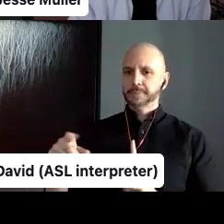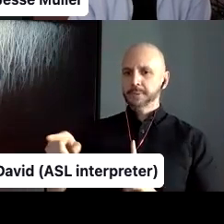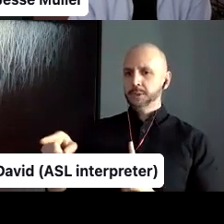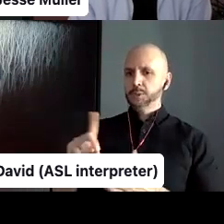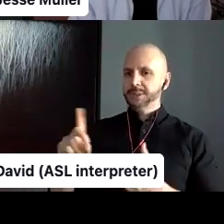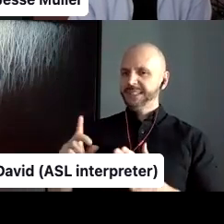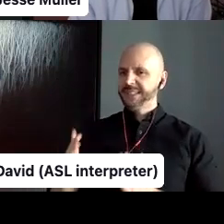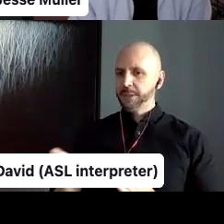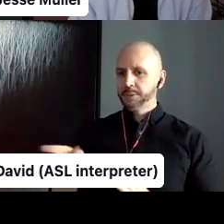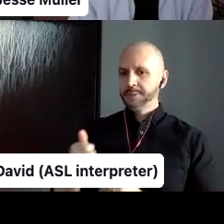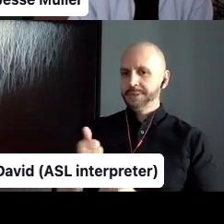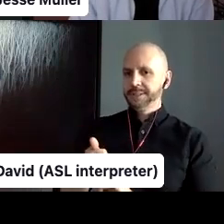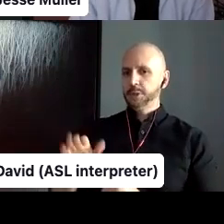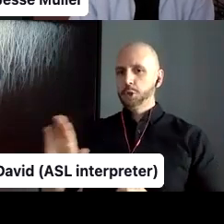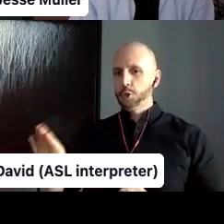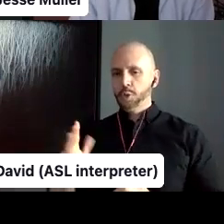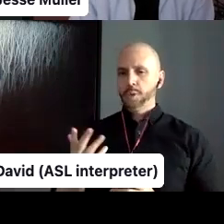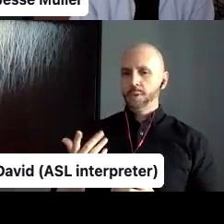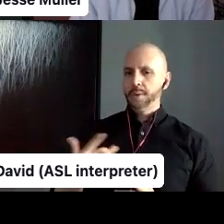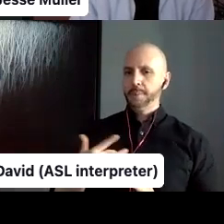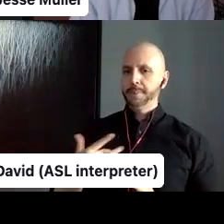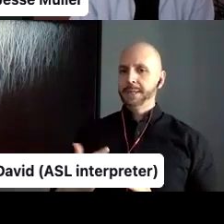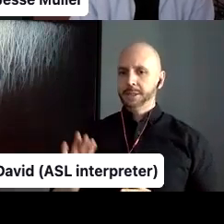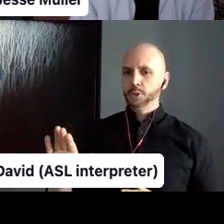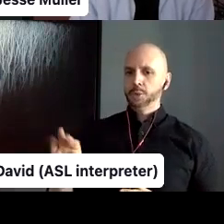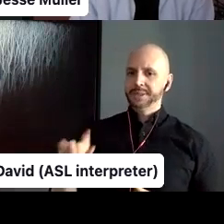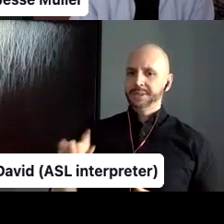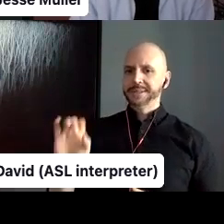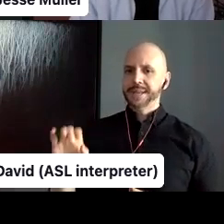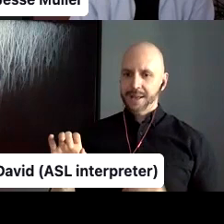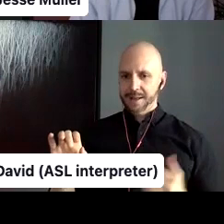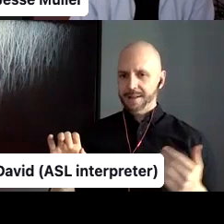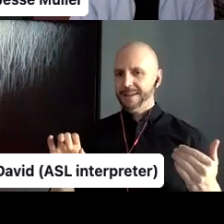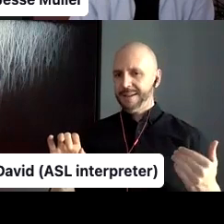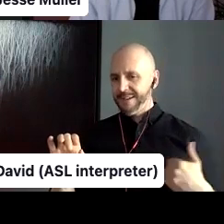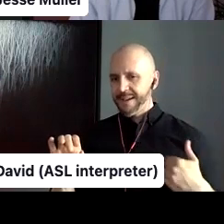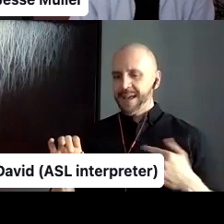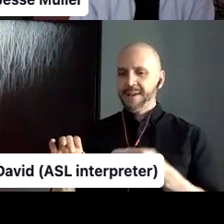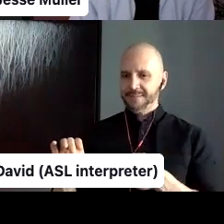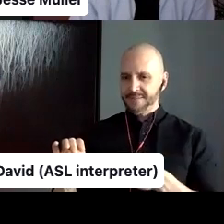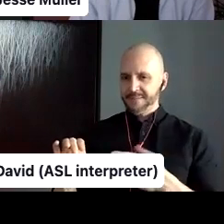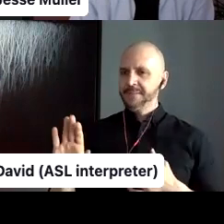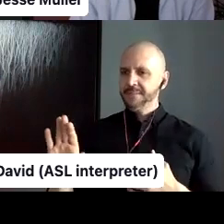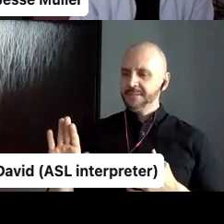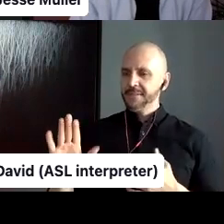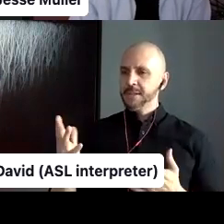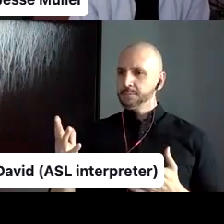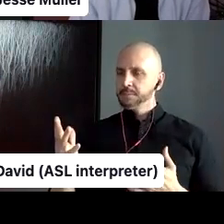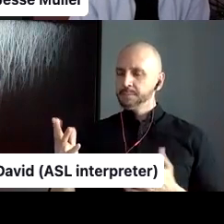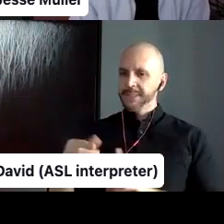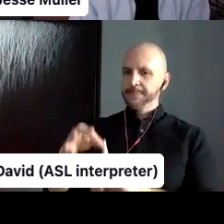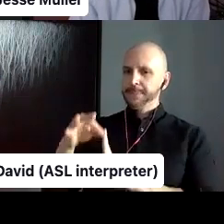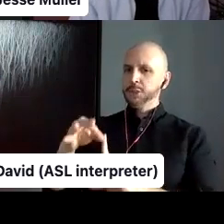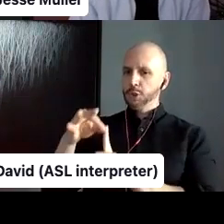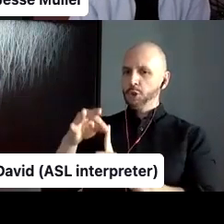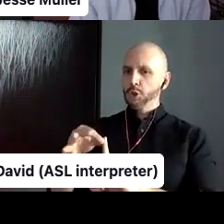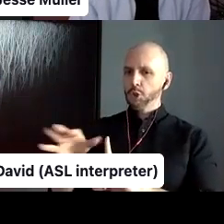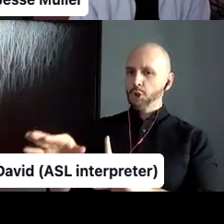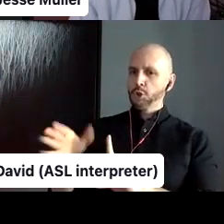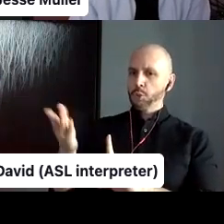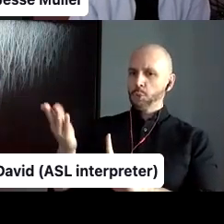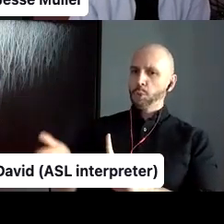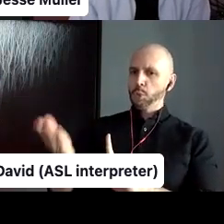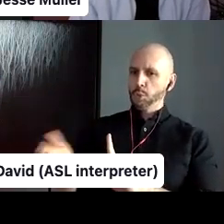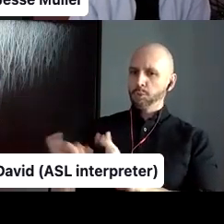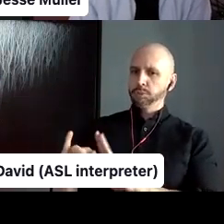particular style and you work a lot with, with, uh, drawings. Is that something that you did something with, or is it more that you think, okay,